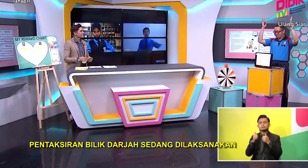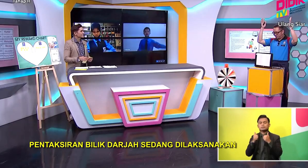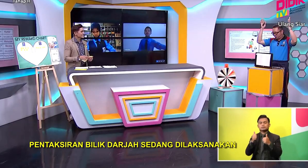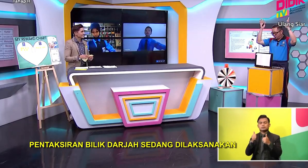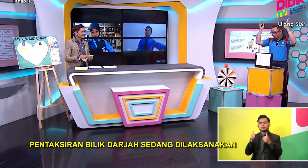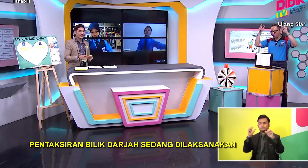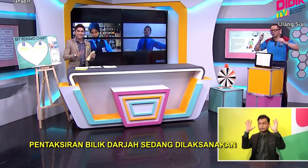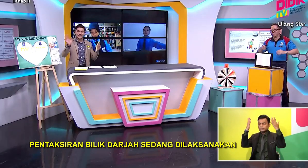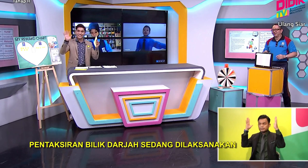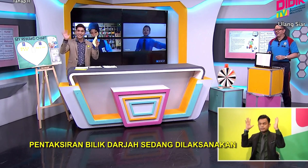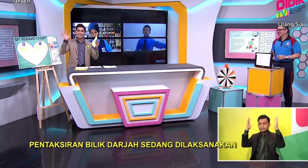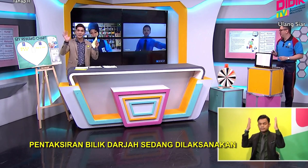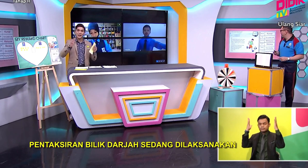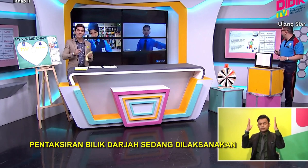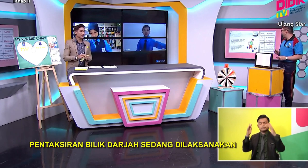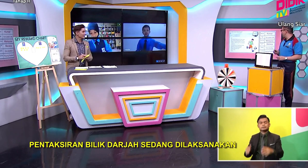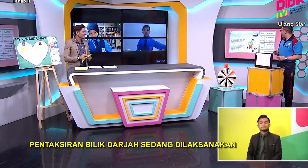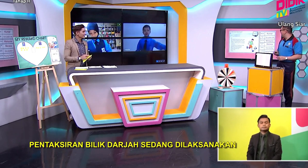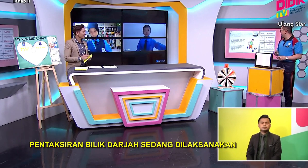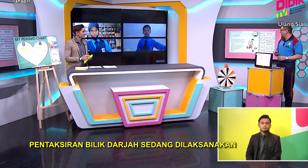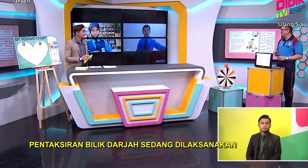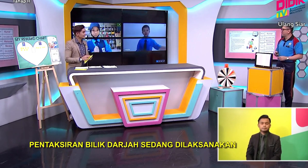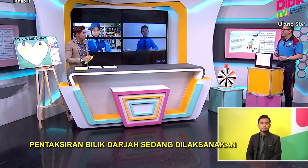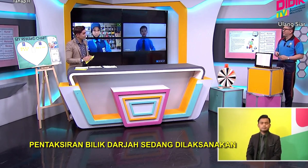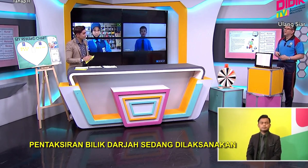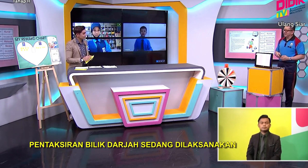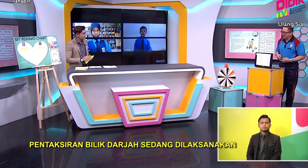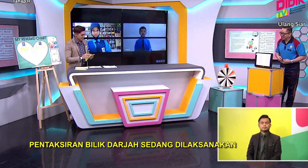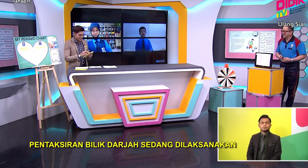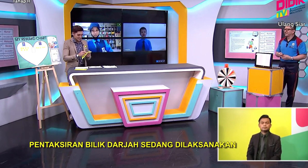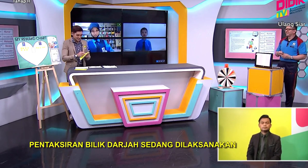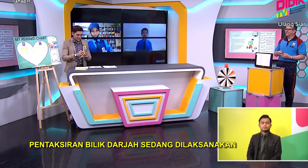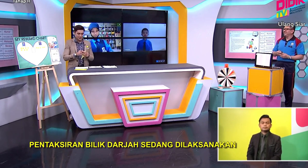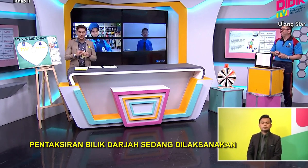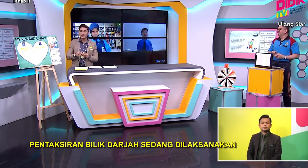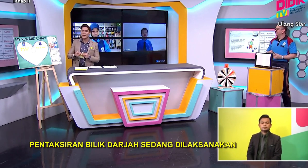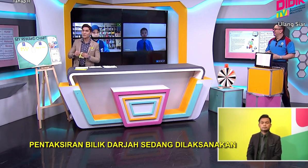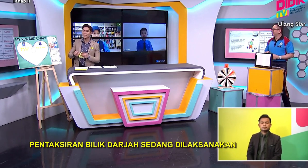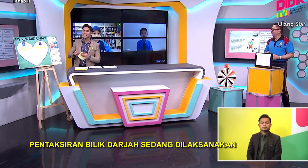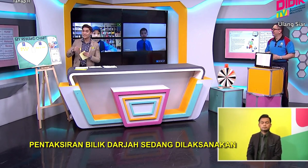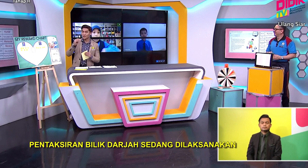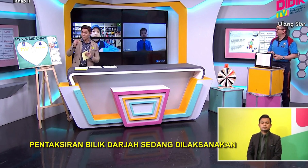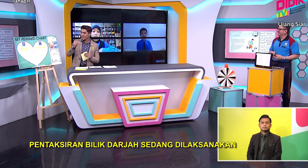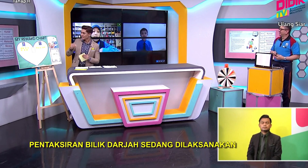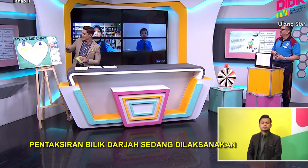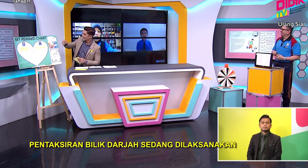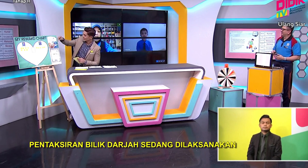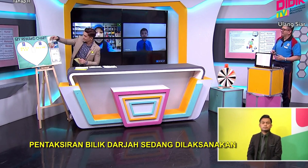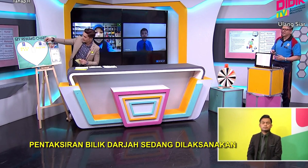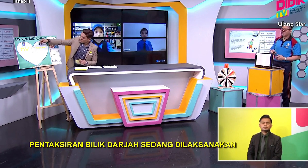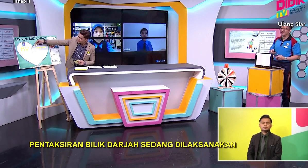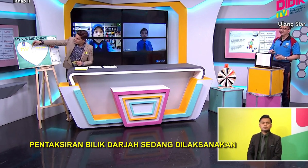Thumbs up for you. Well done. So, everyone get six stars? Yes. So, I've already given one.